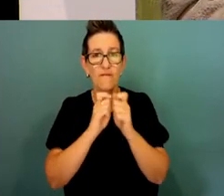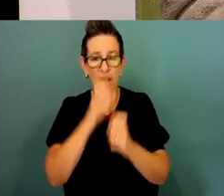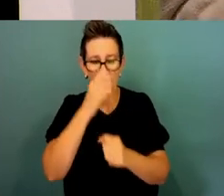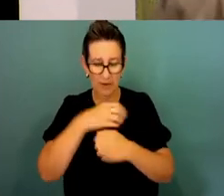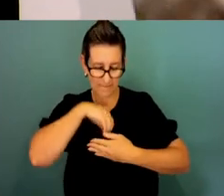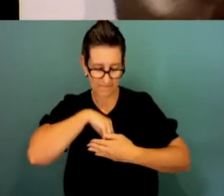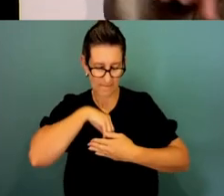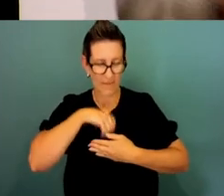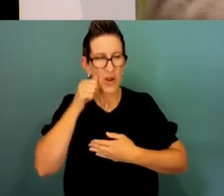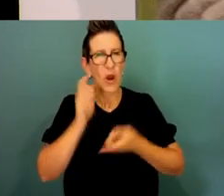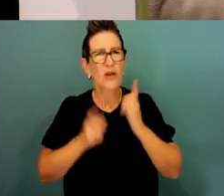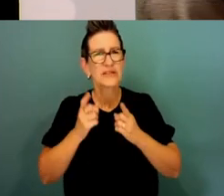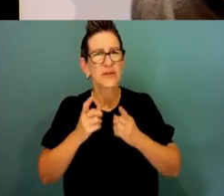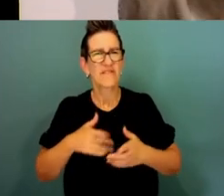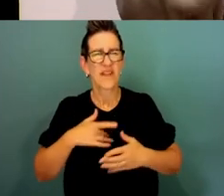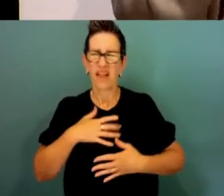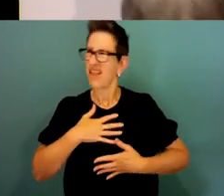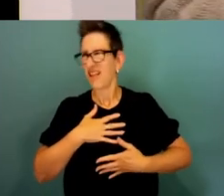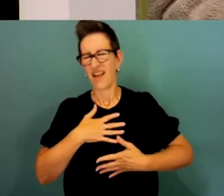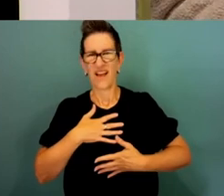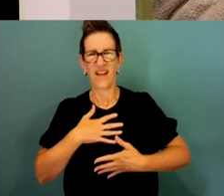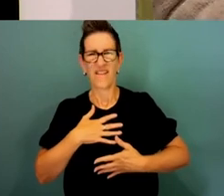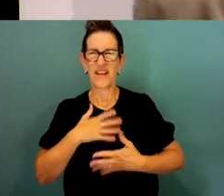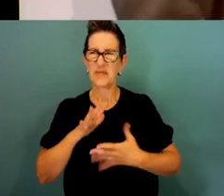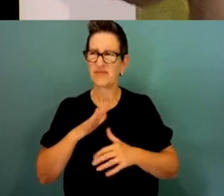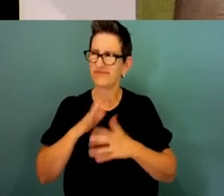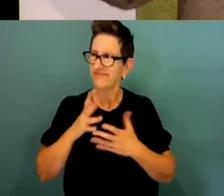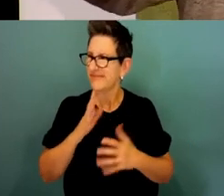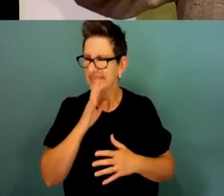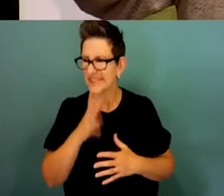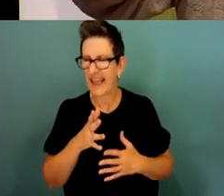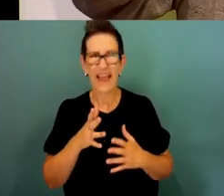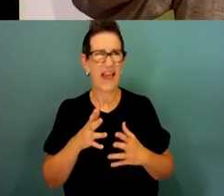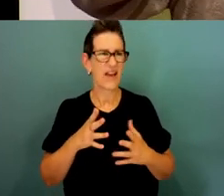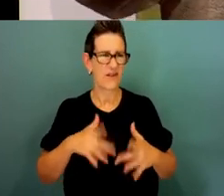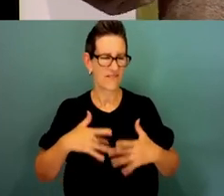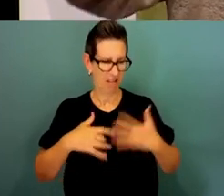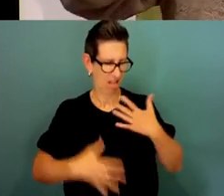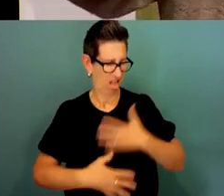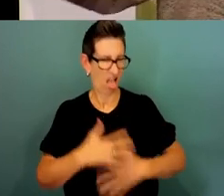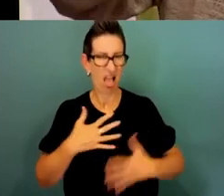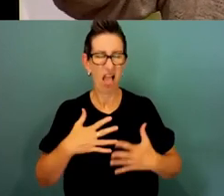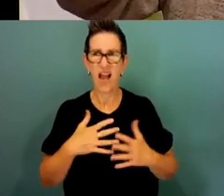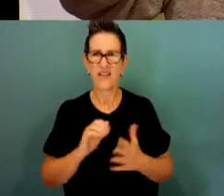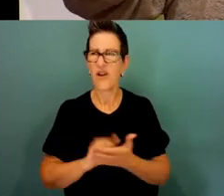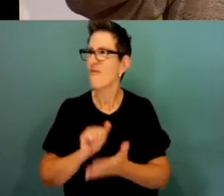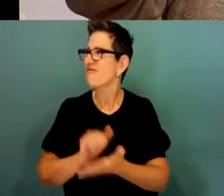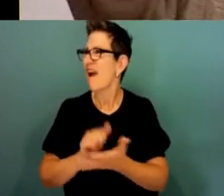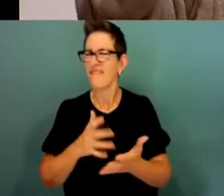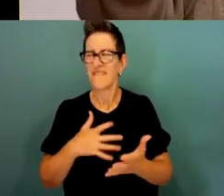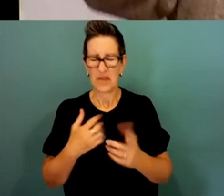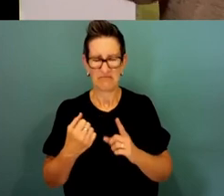don't feel that good. You know, something on the downside, you know, sick, sad and all that sort of stuff. That's because there's bad spirit out there that you can't see and touch it,